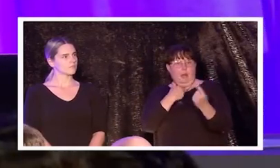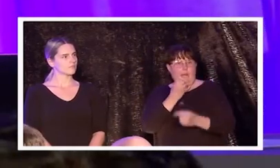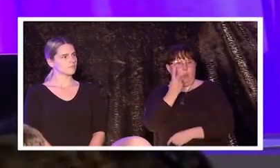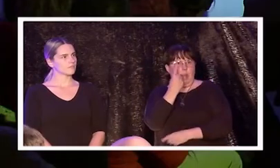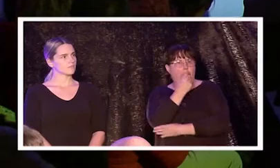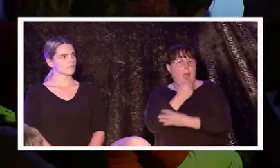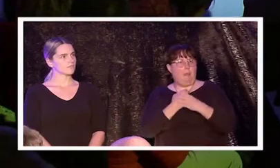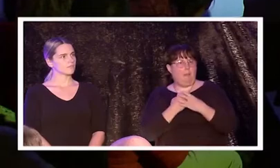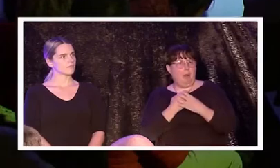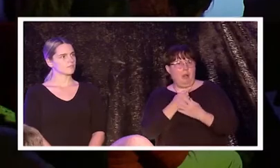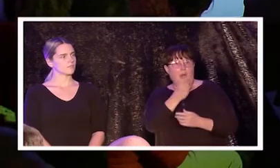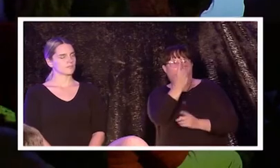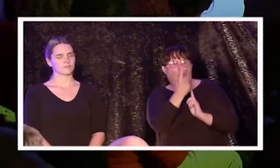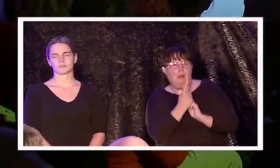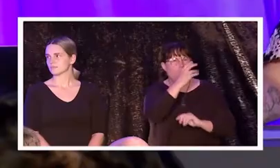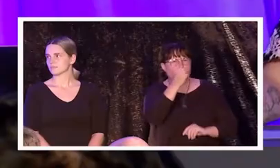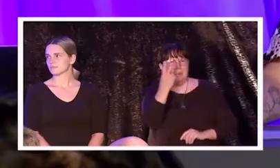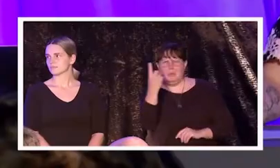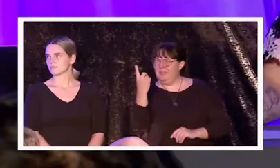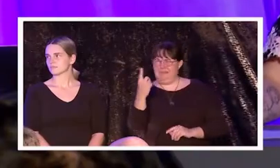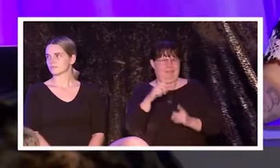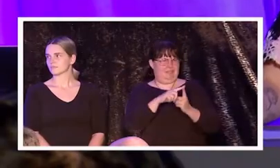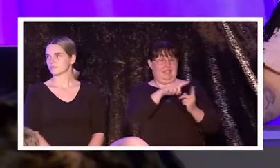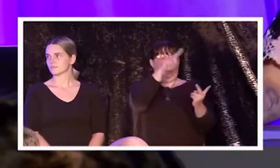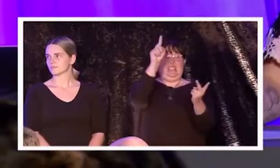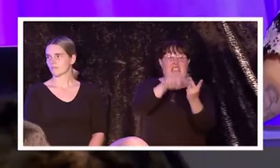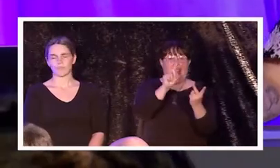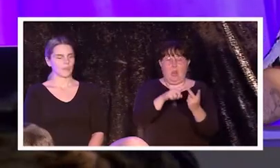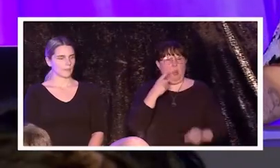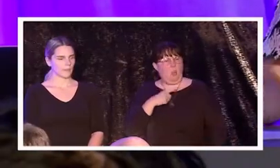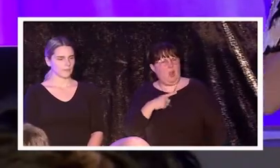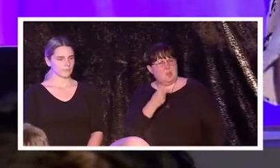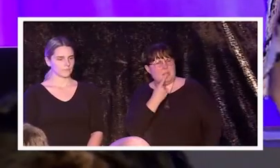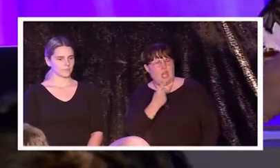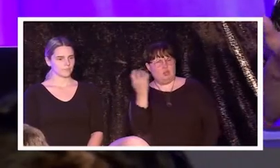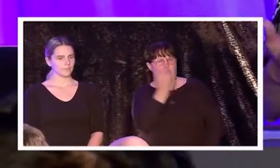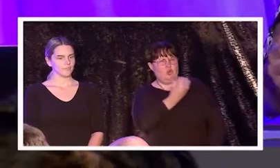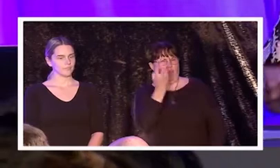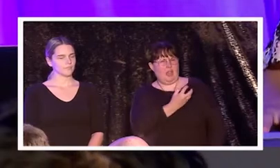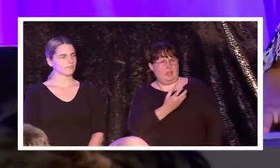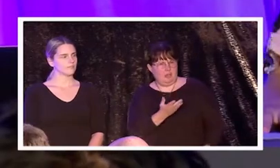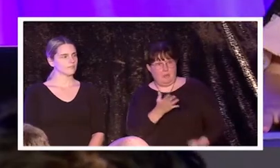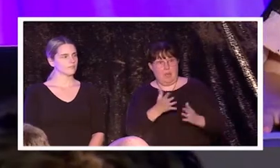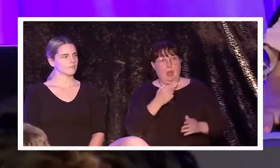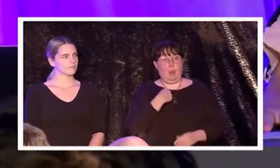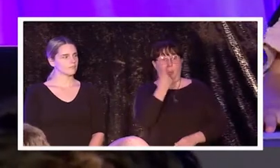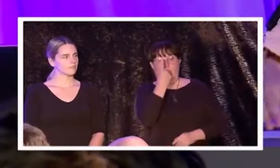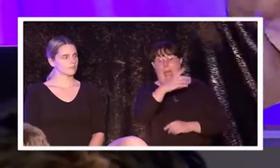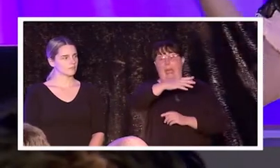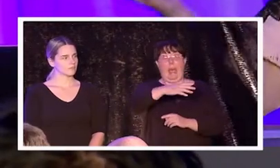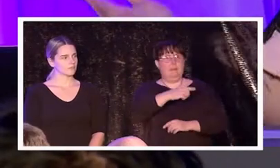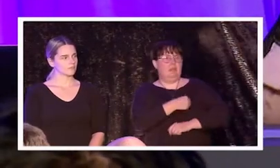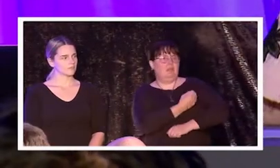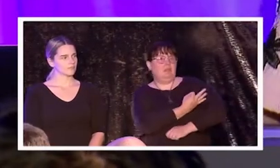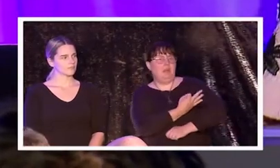have one arm. Yeah, why did you say sorry? I mean, does having one arm mean I no longer qualify to be